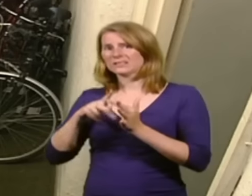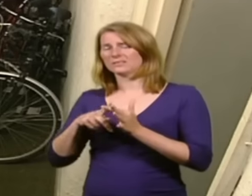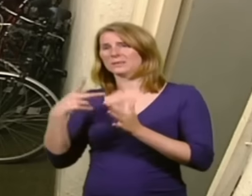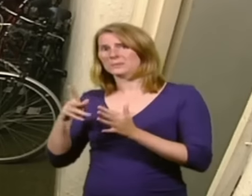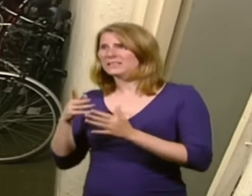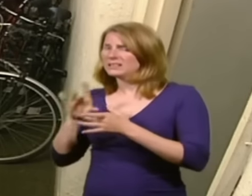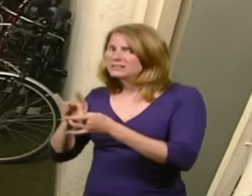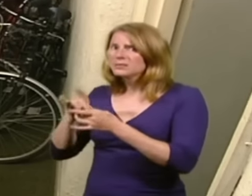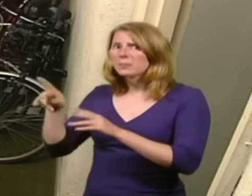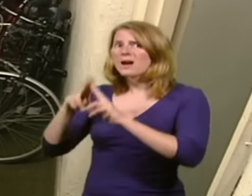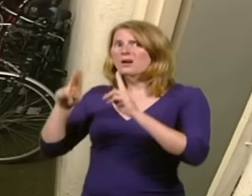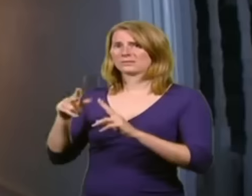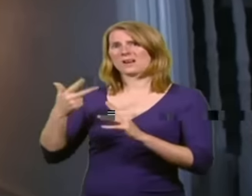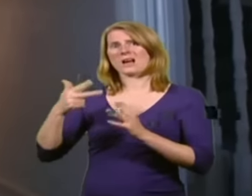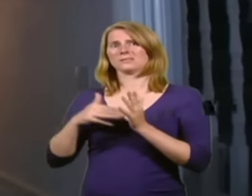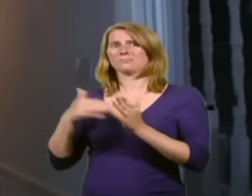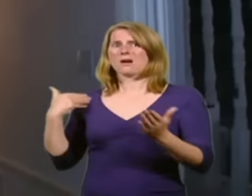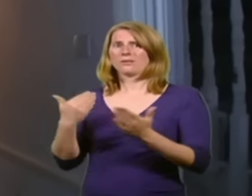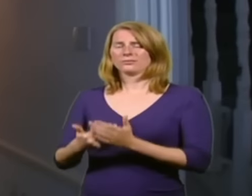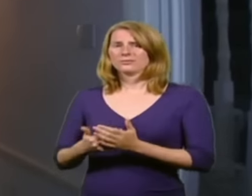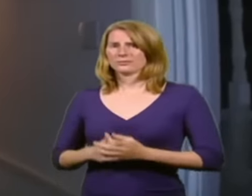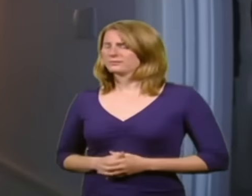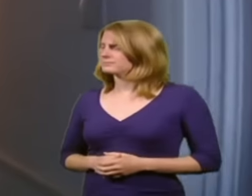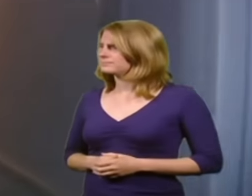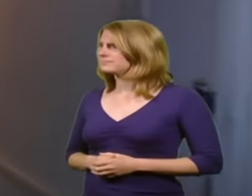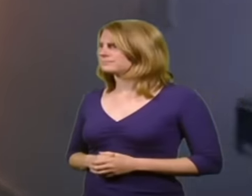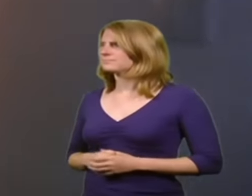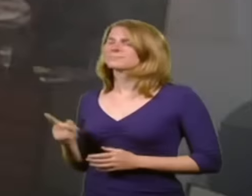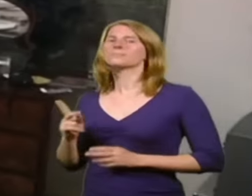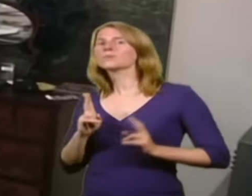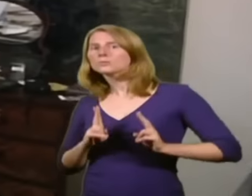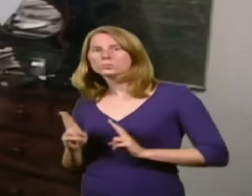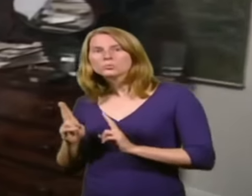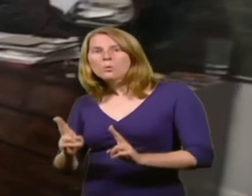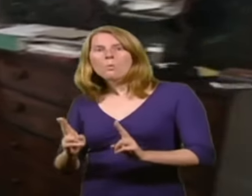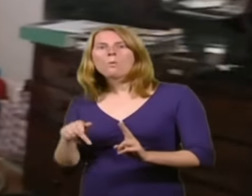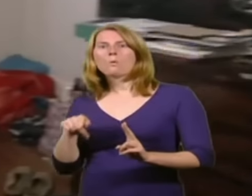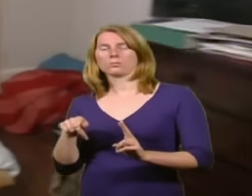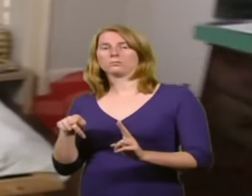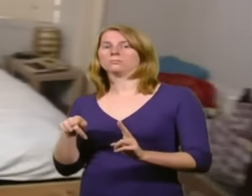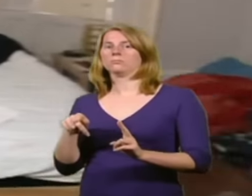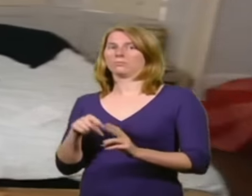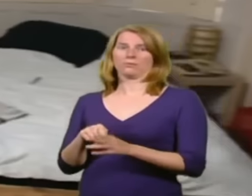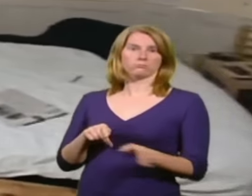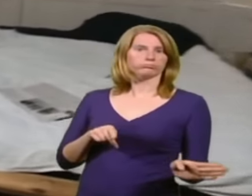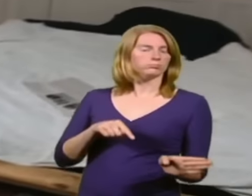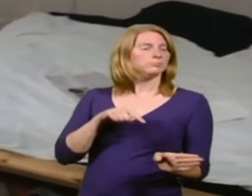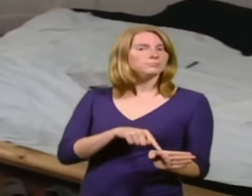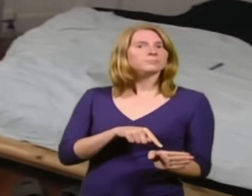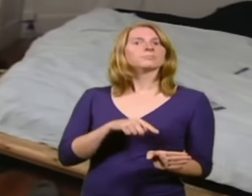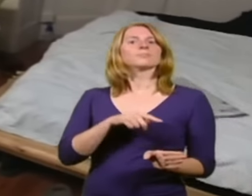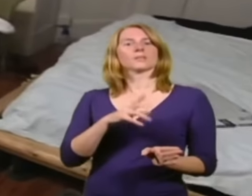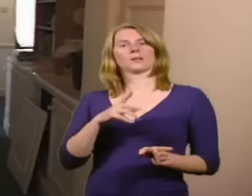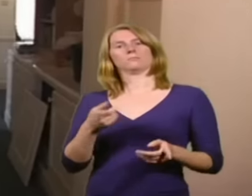You enter the properties through the communal door, flat on your left, which is the flat we're selling. The first room on your left is going to be the master bedroom.